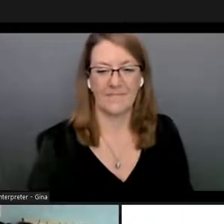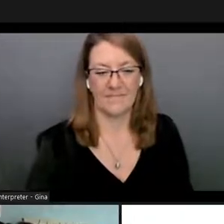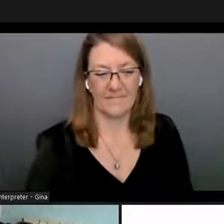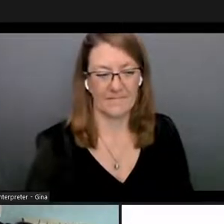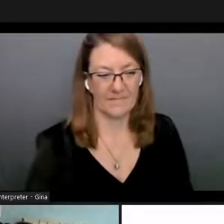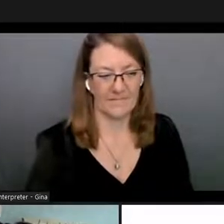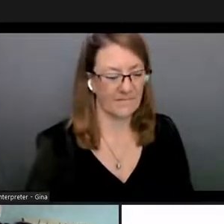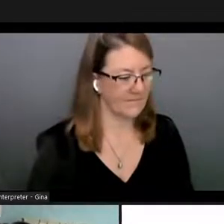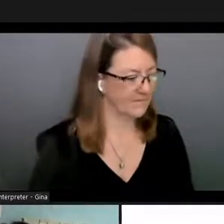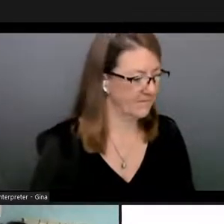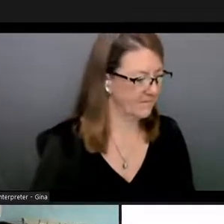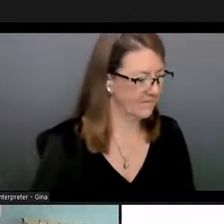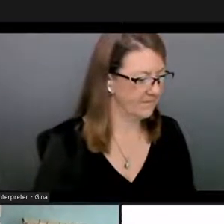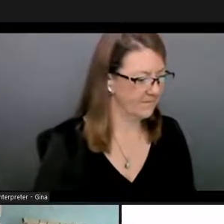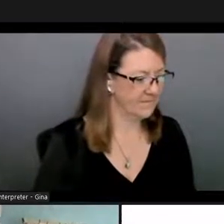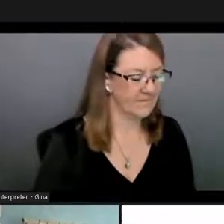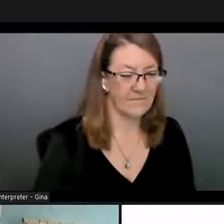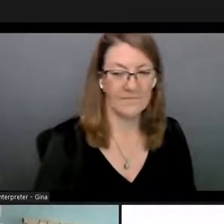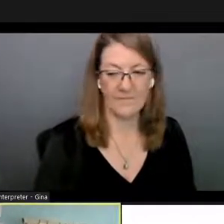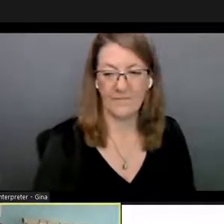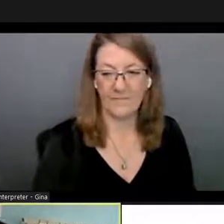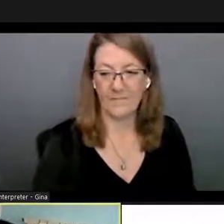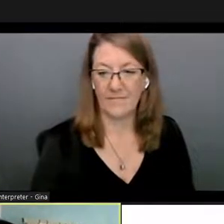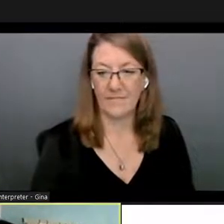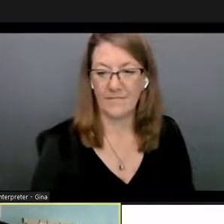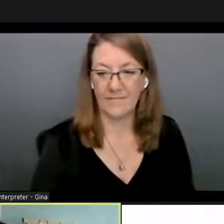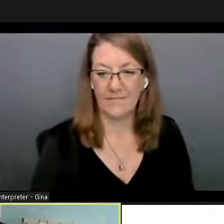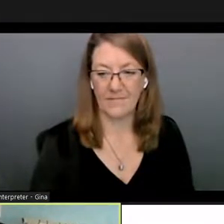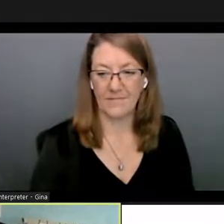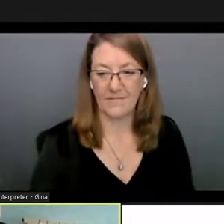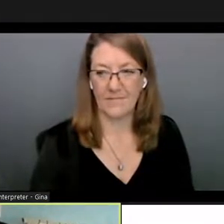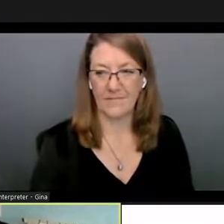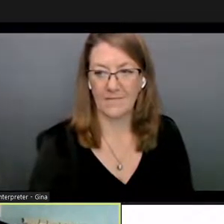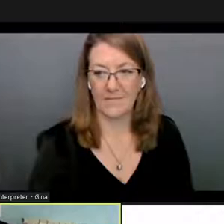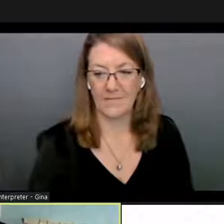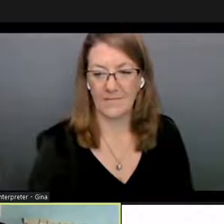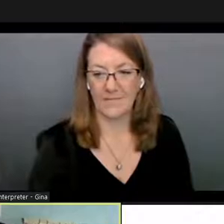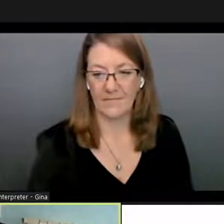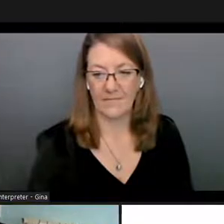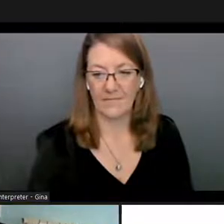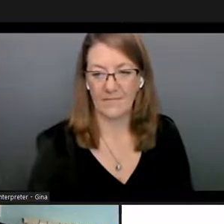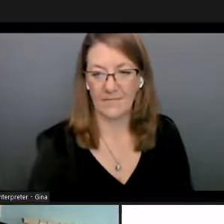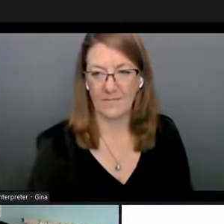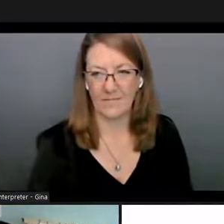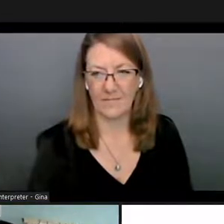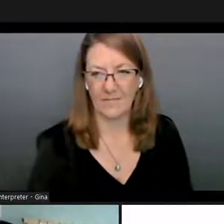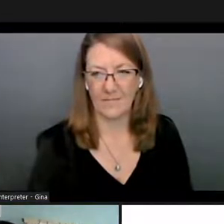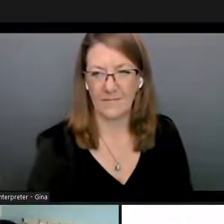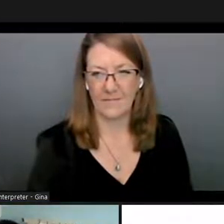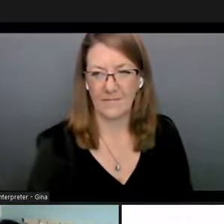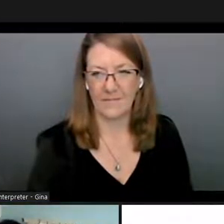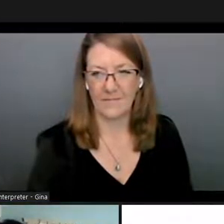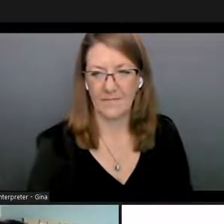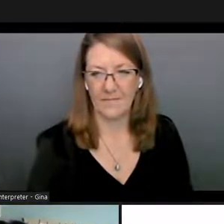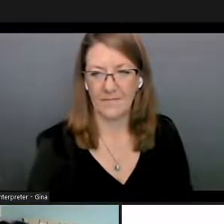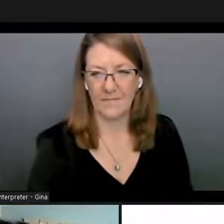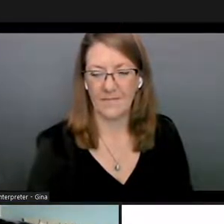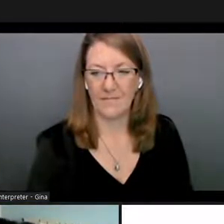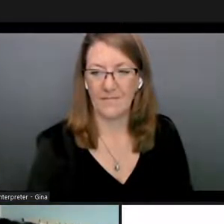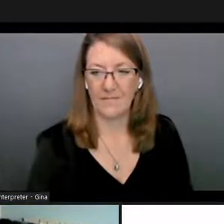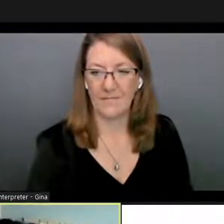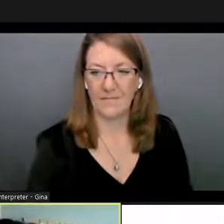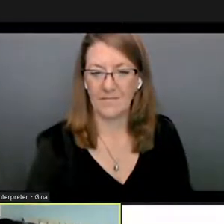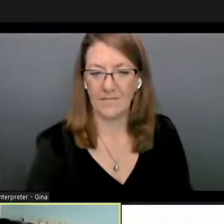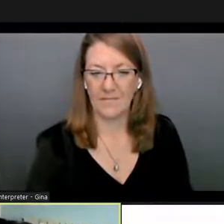can you hear me yep no no i i was just uh trying to get caleb's contact info yeah um